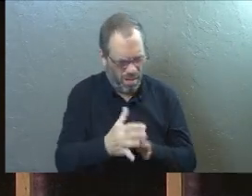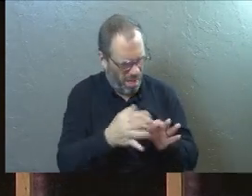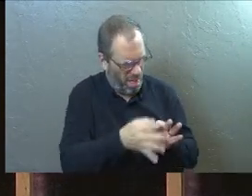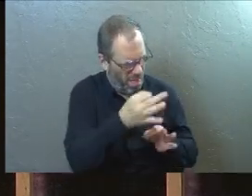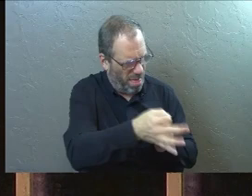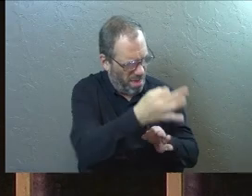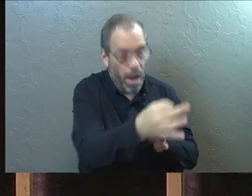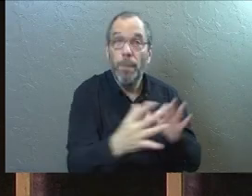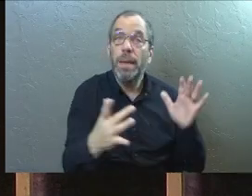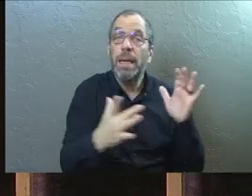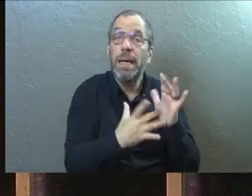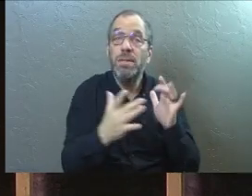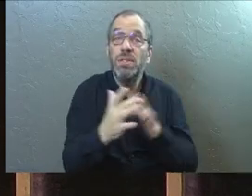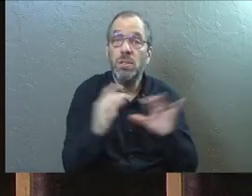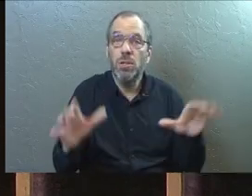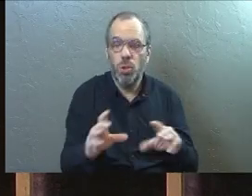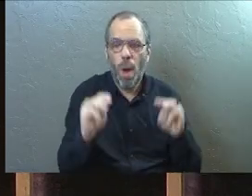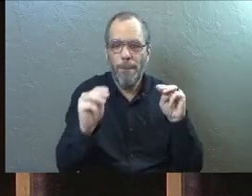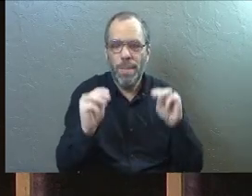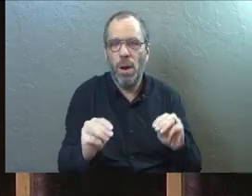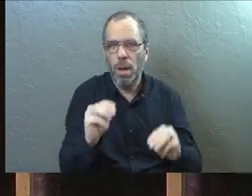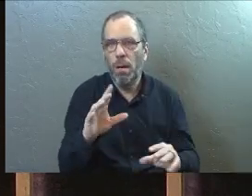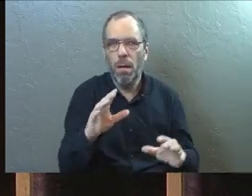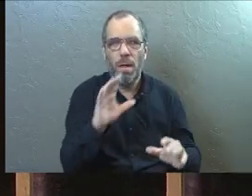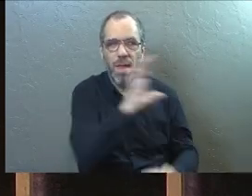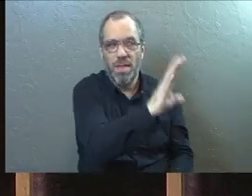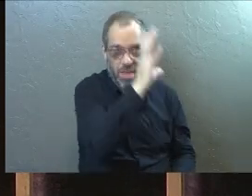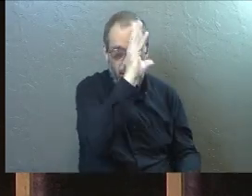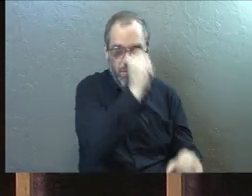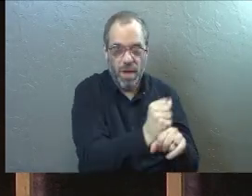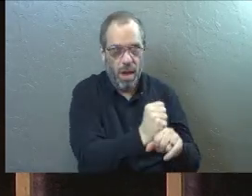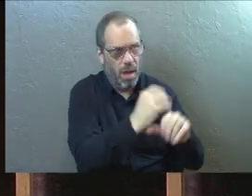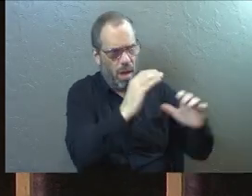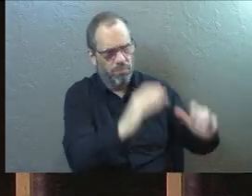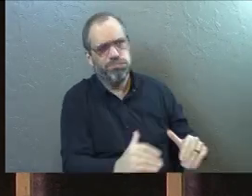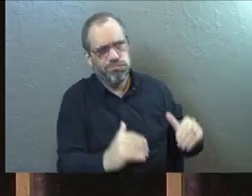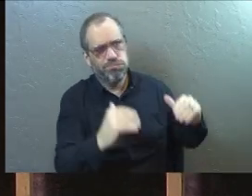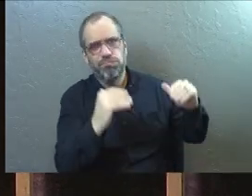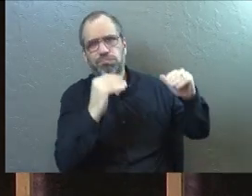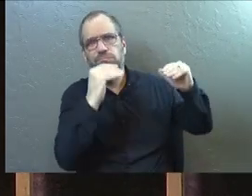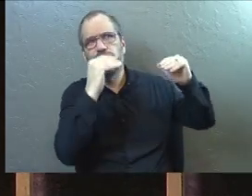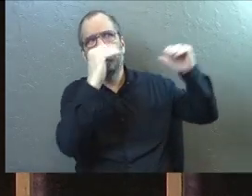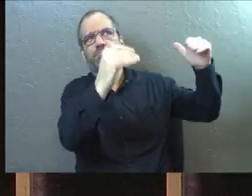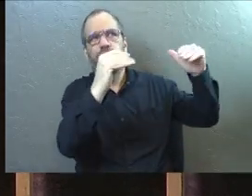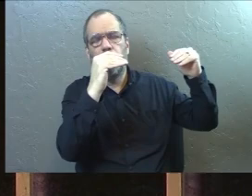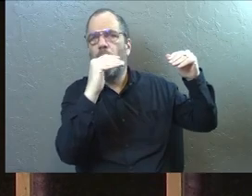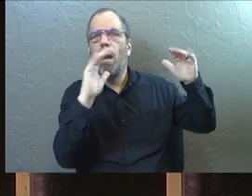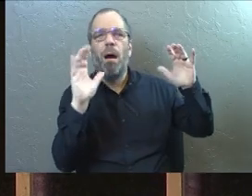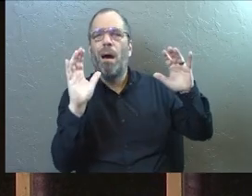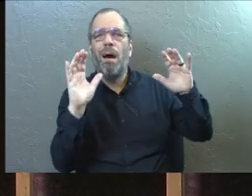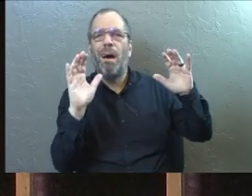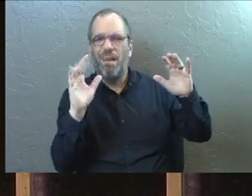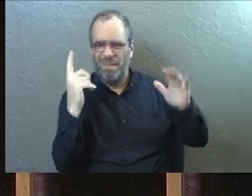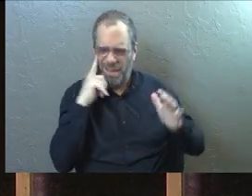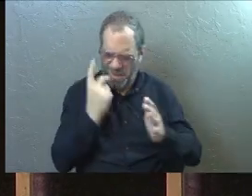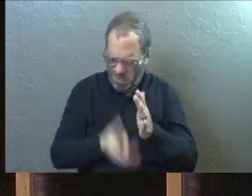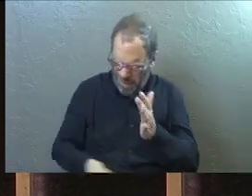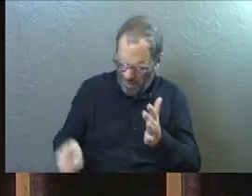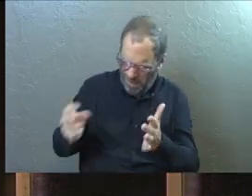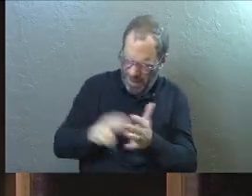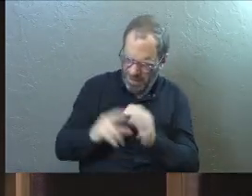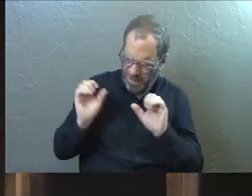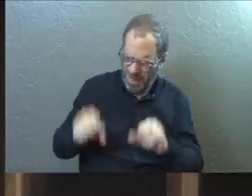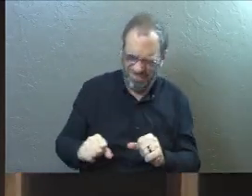Because Jesus is about to do a miracle that will take their faith to a whole different level. Nobody even thought resurrection was